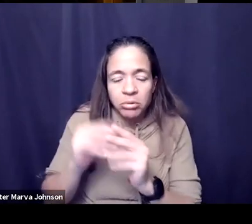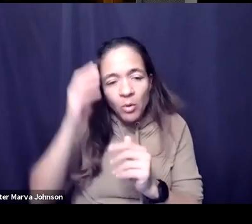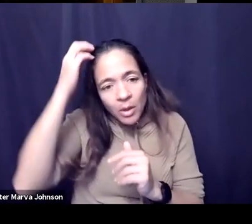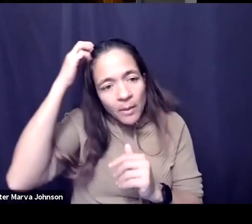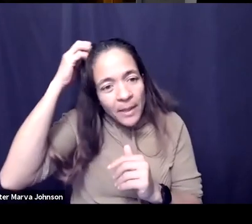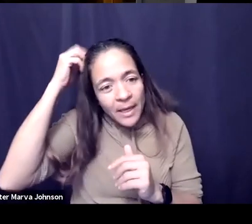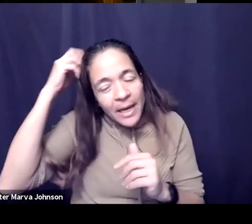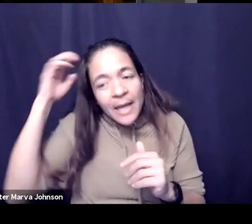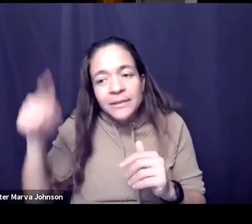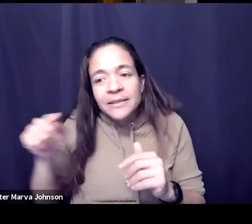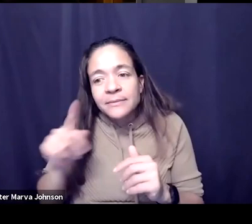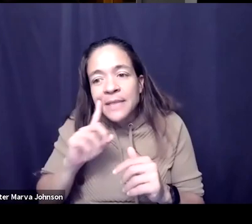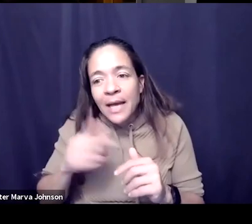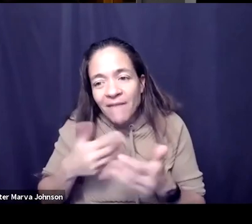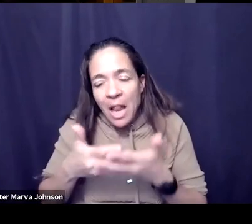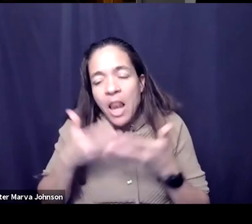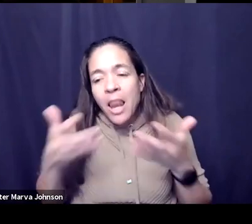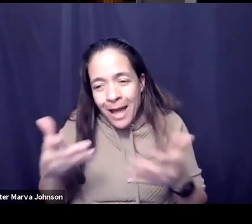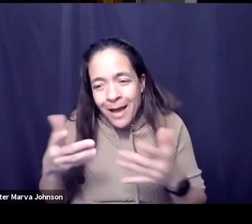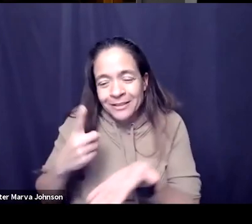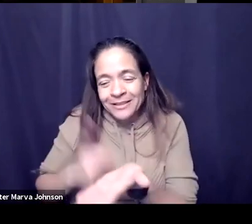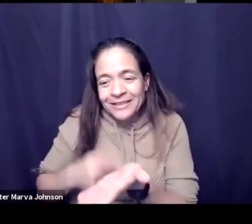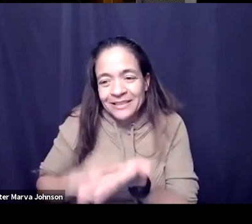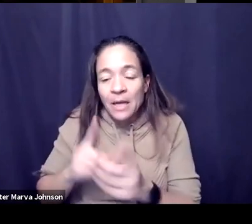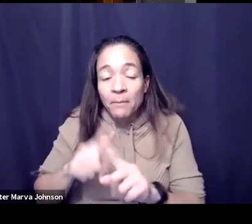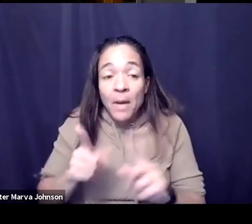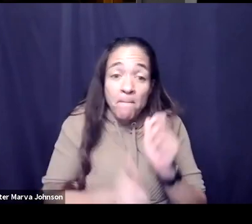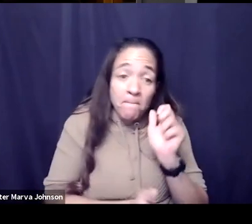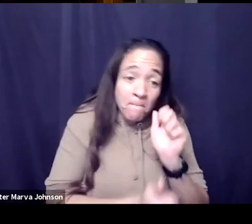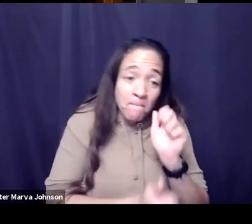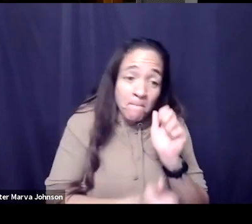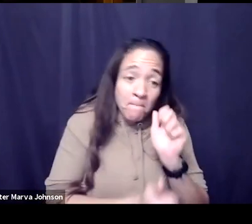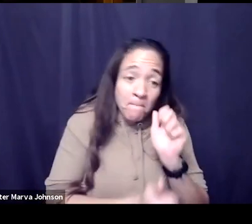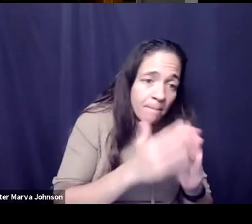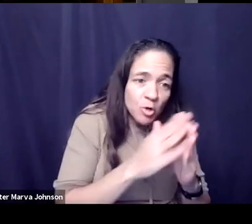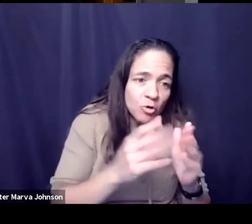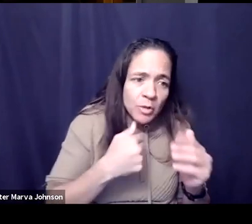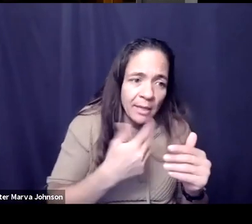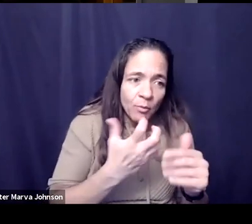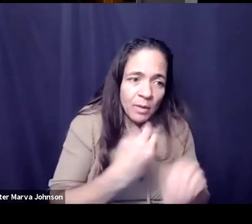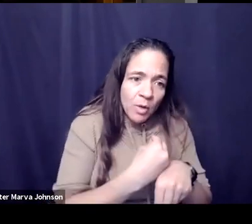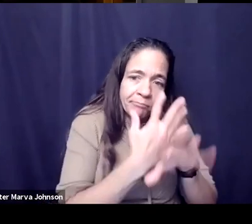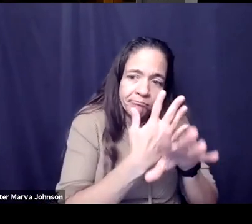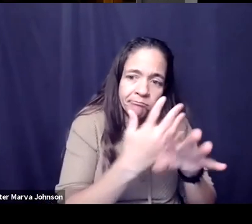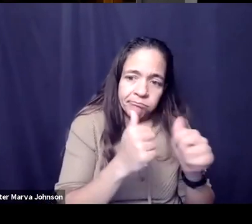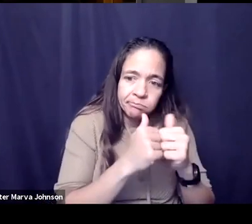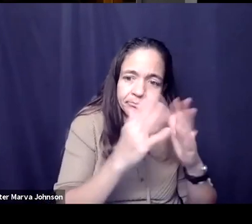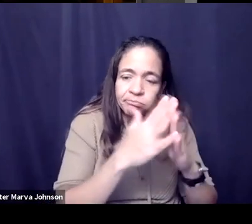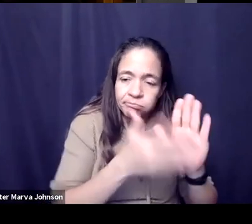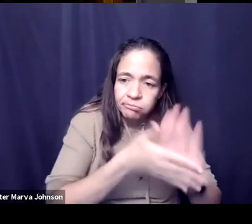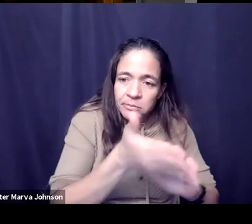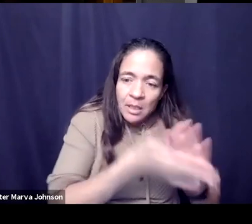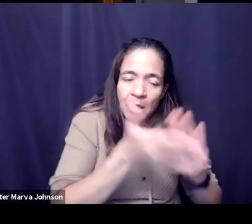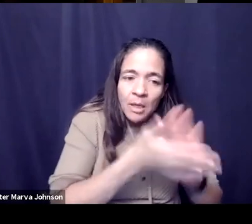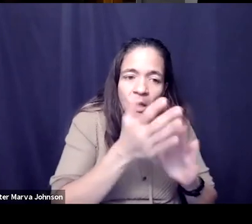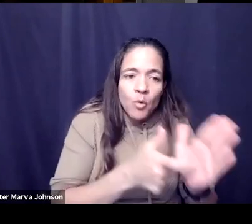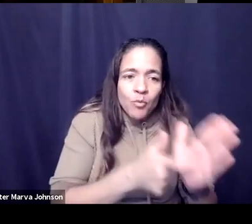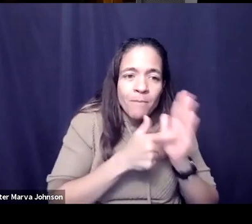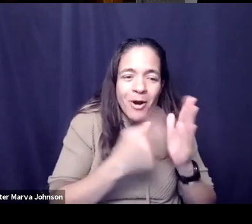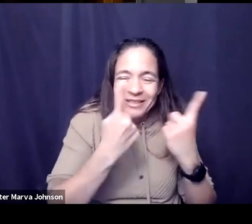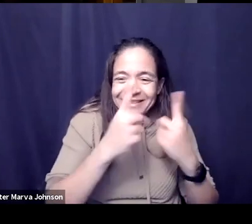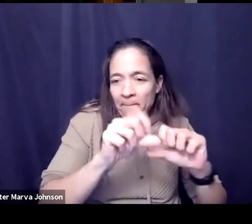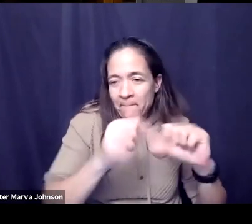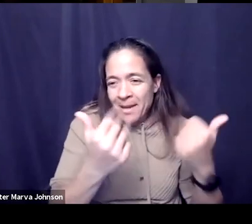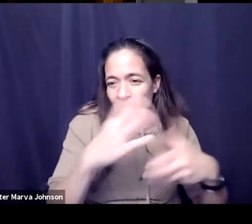discussion but i think a large majority of the communities we hope will come to life online um demand something else